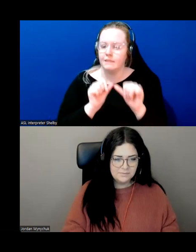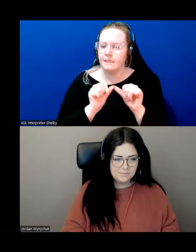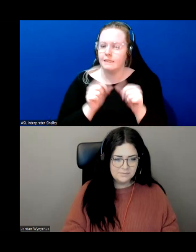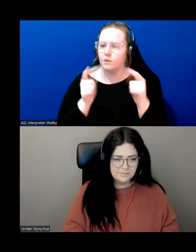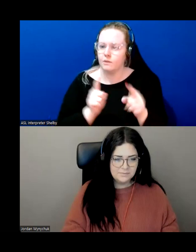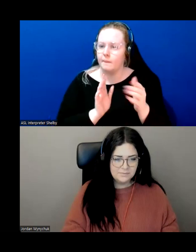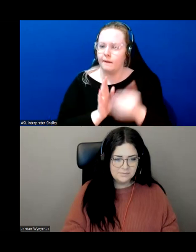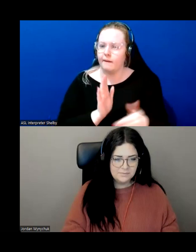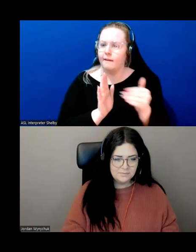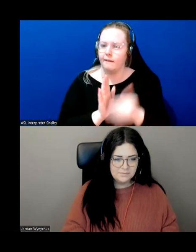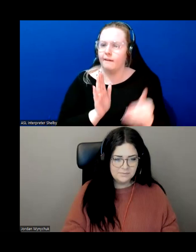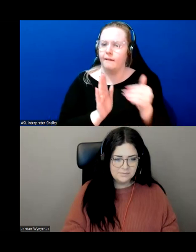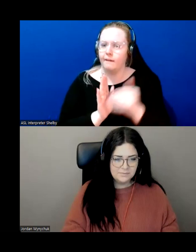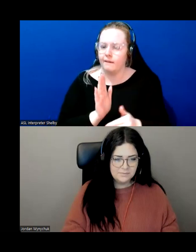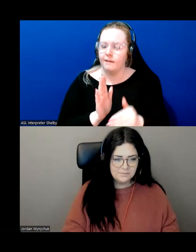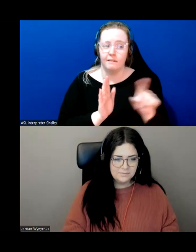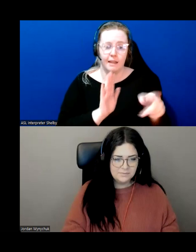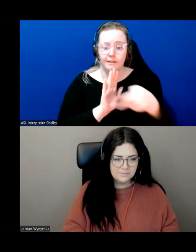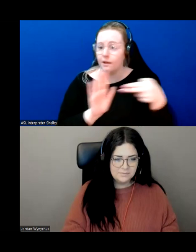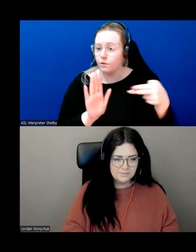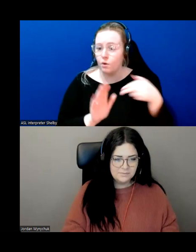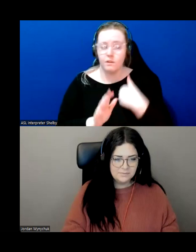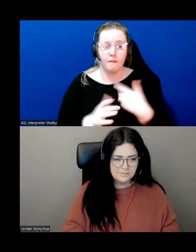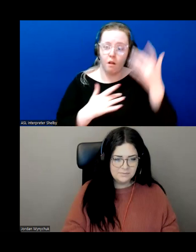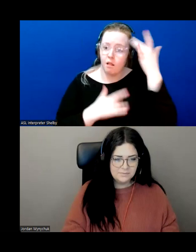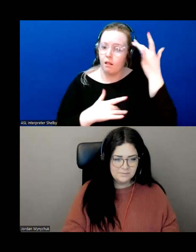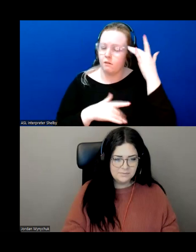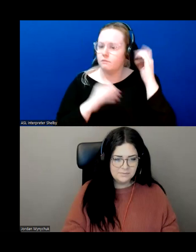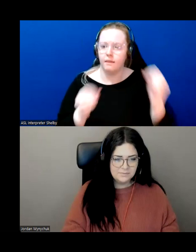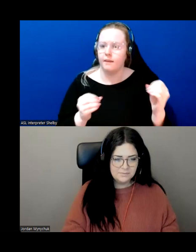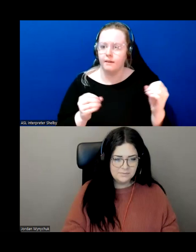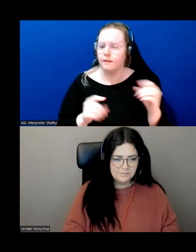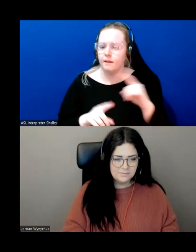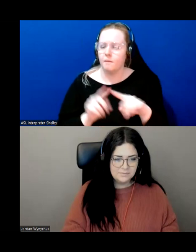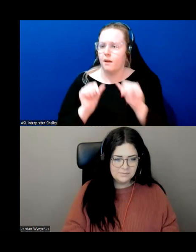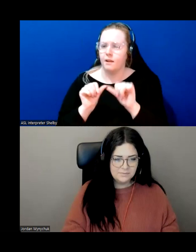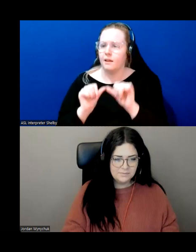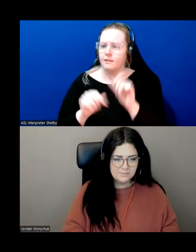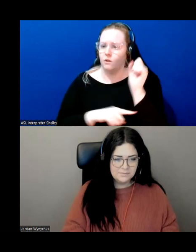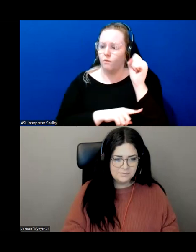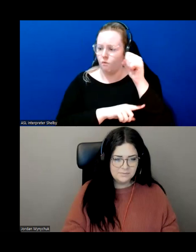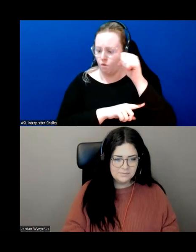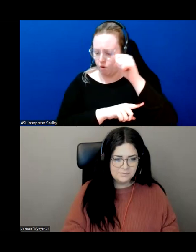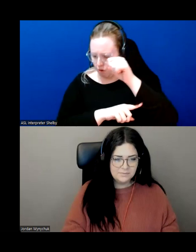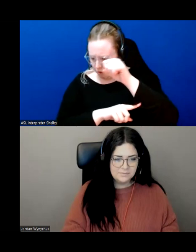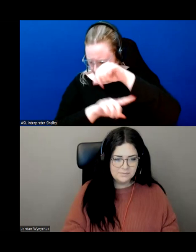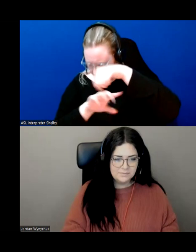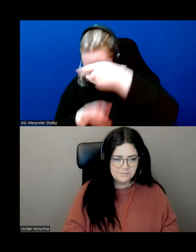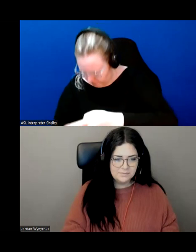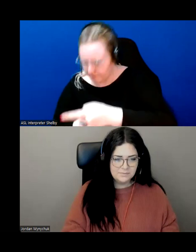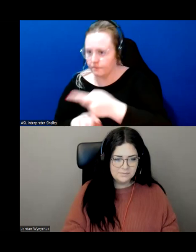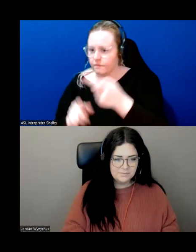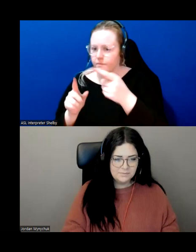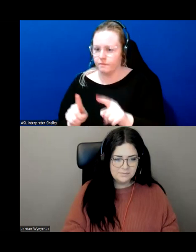and occasionally it's it's unexpected falls so it's it's somebody is bending over and i i am not a